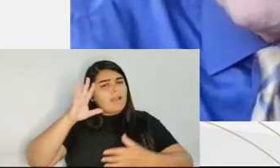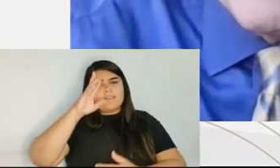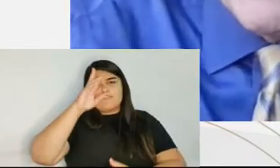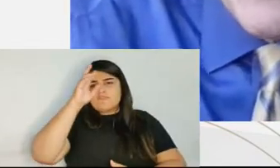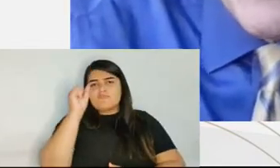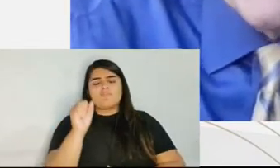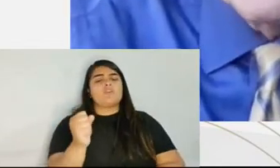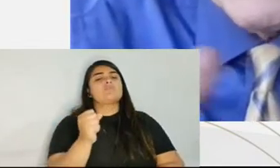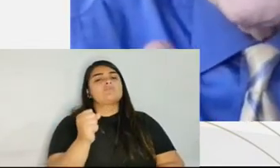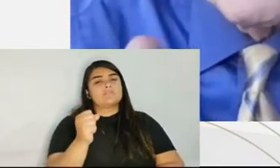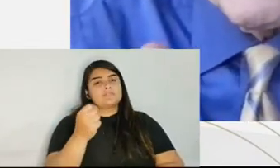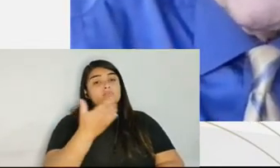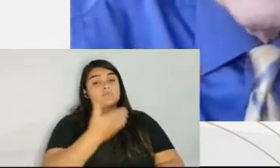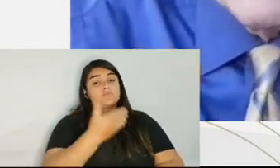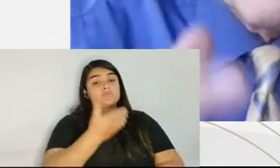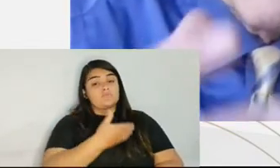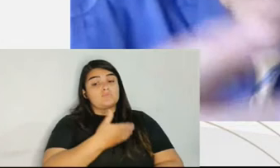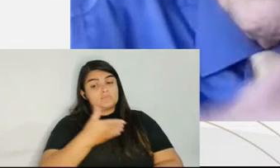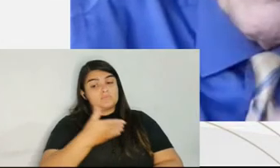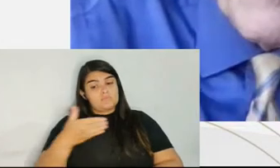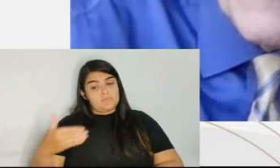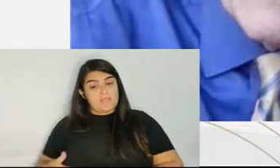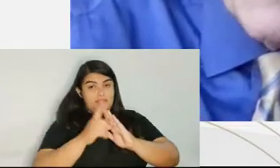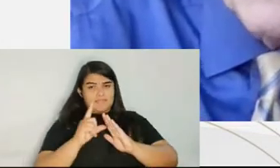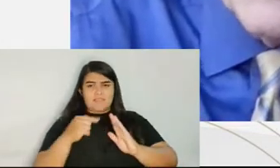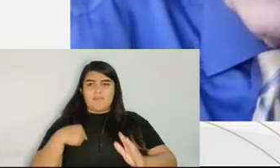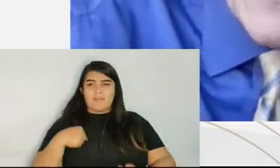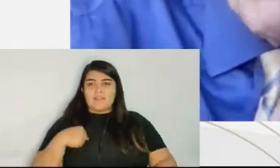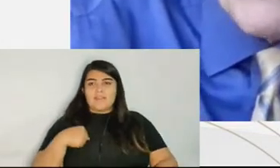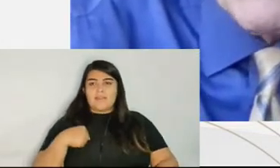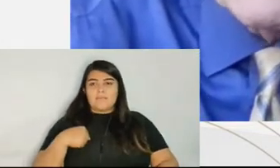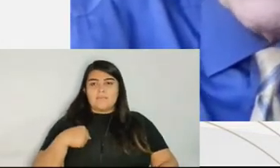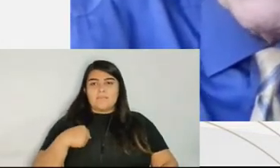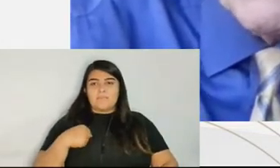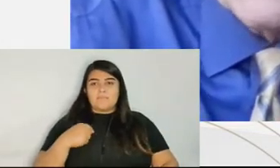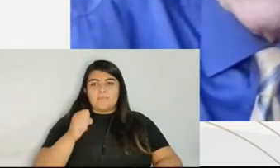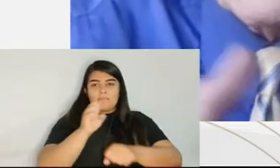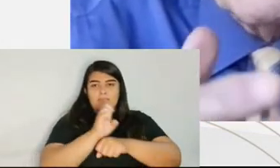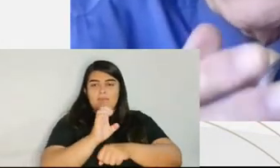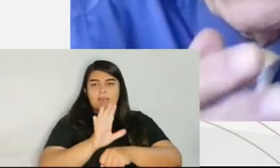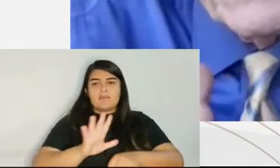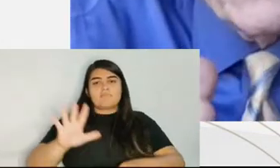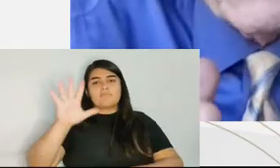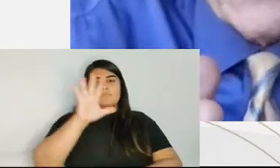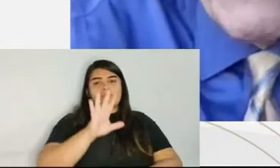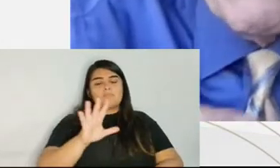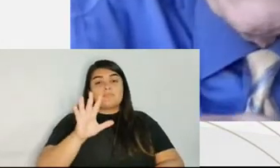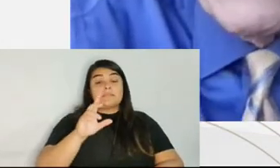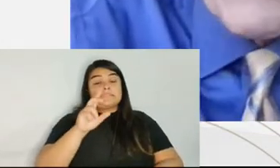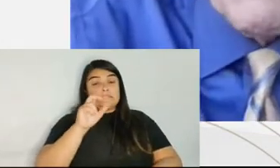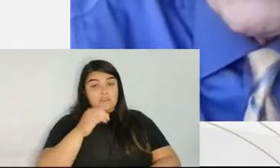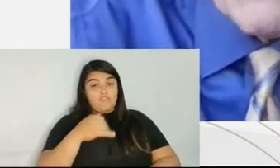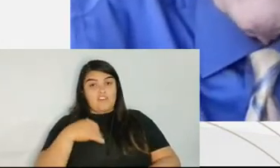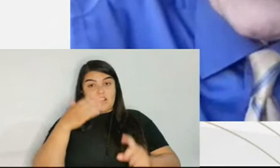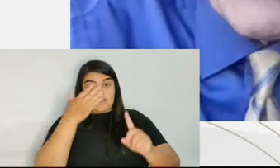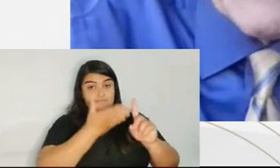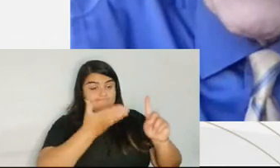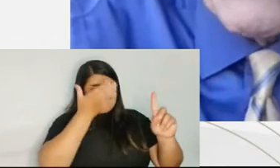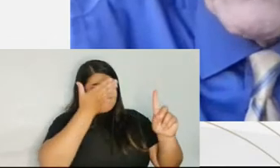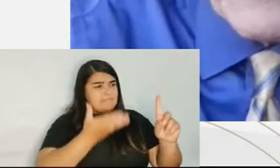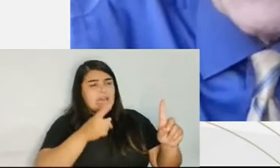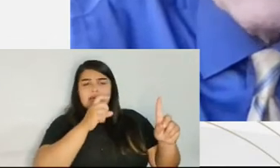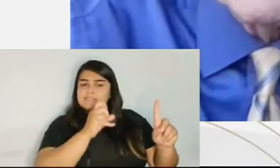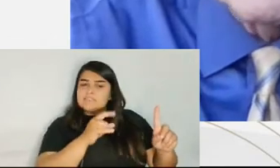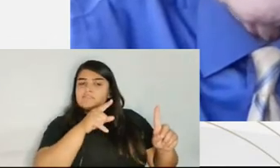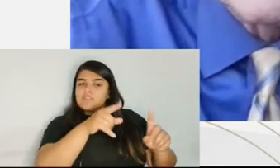years ago. I could say to a defendant, if you plead guilty, I will recommend to the court a sentence of two years, but nothing better. I'm not